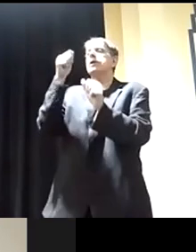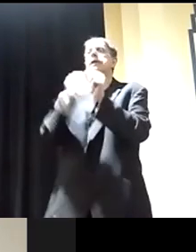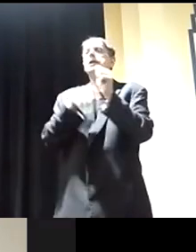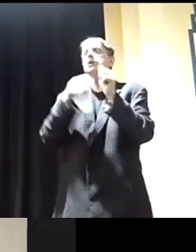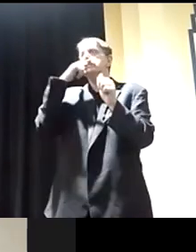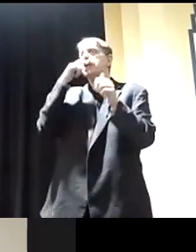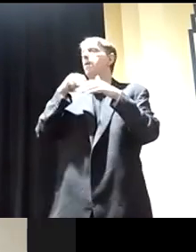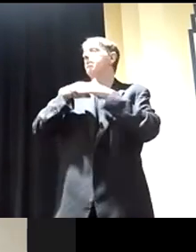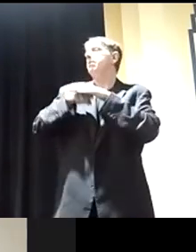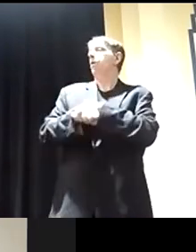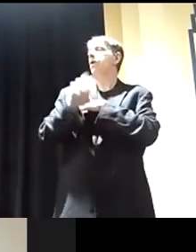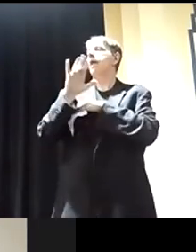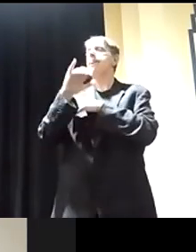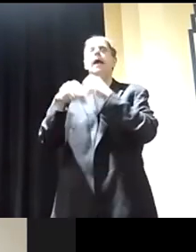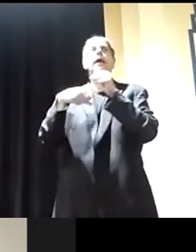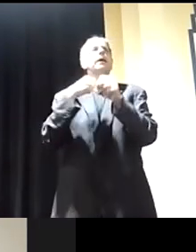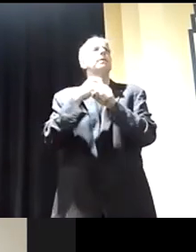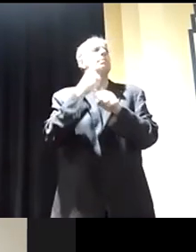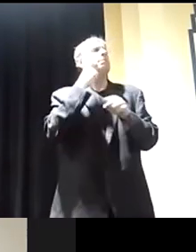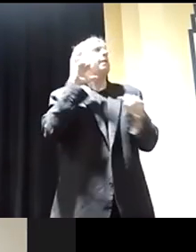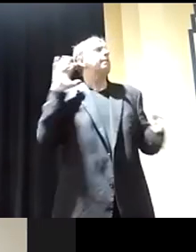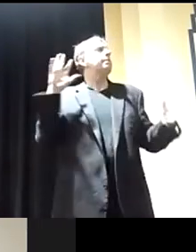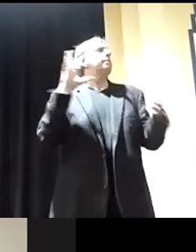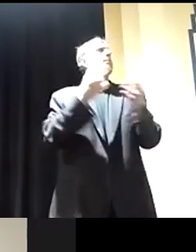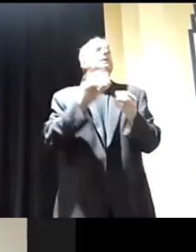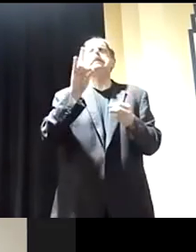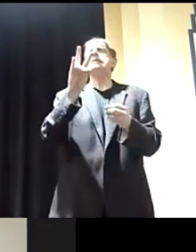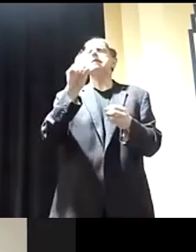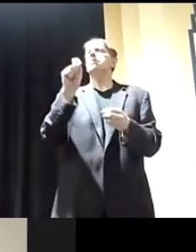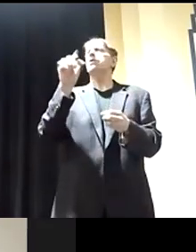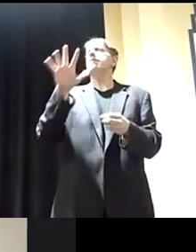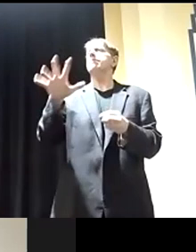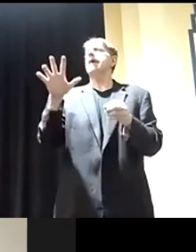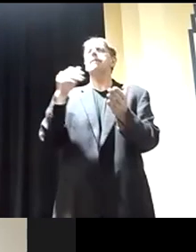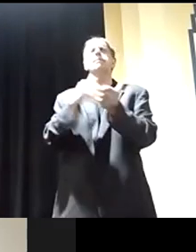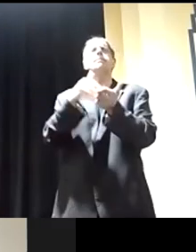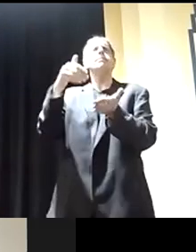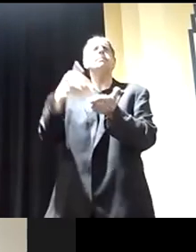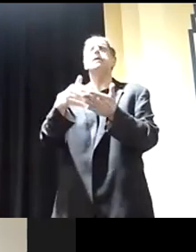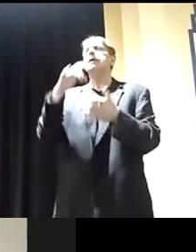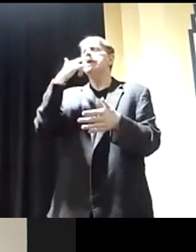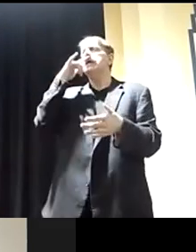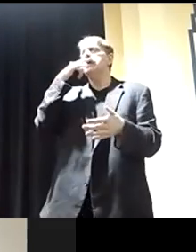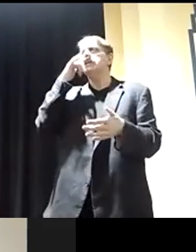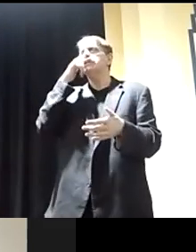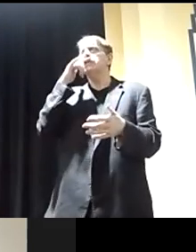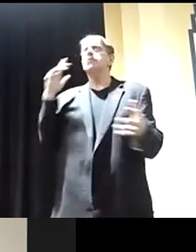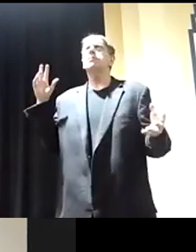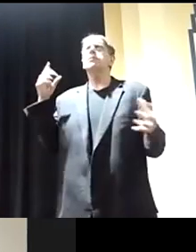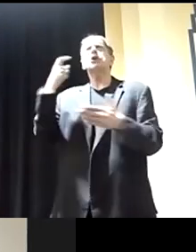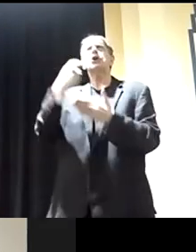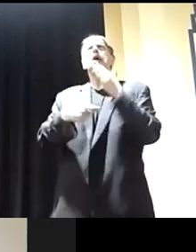that year. Say, I think it's like 7.5 or 7 and a half million children. say, and it costs about